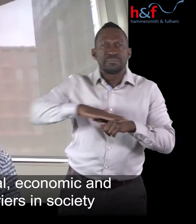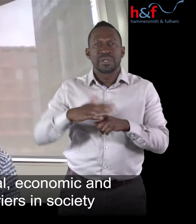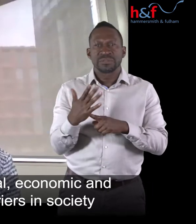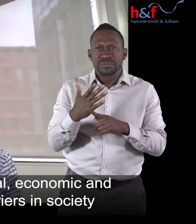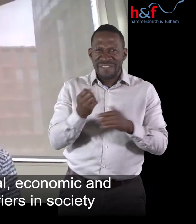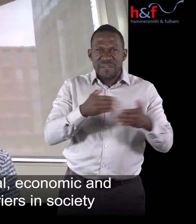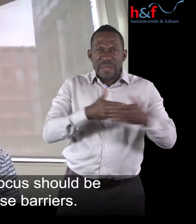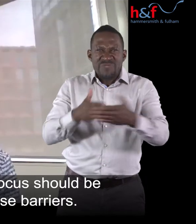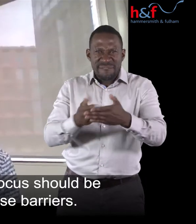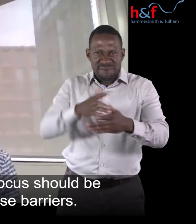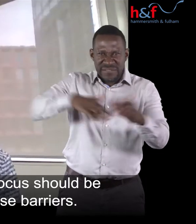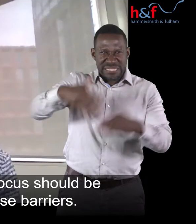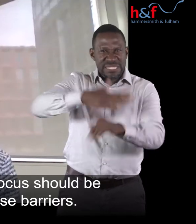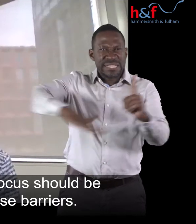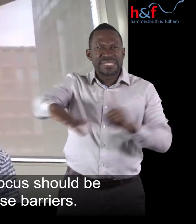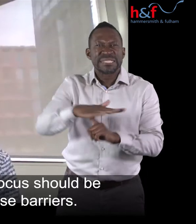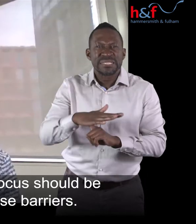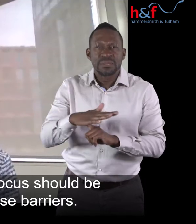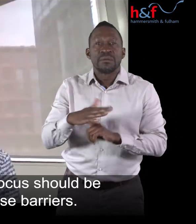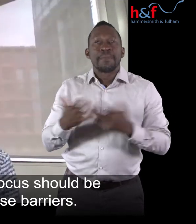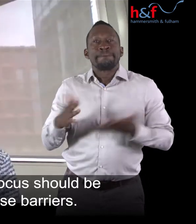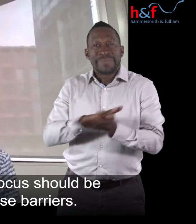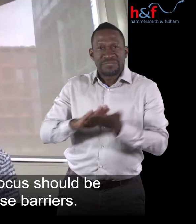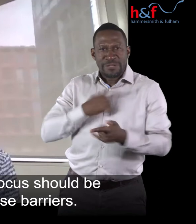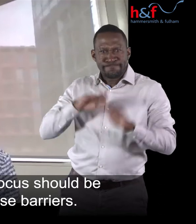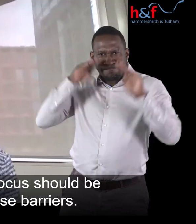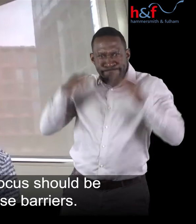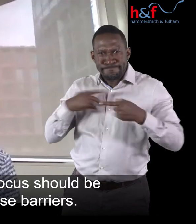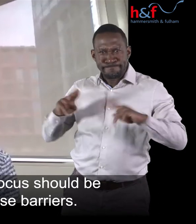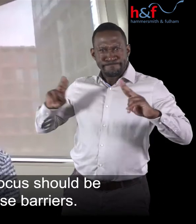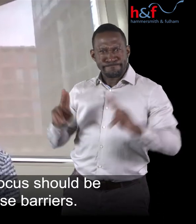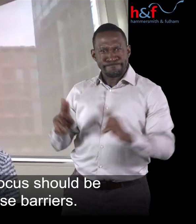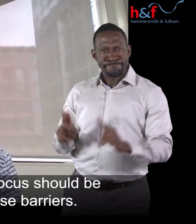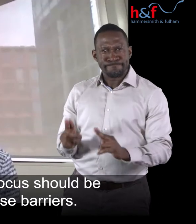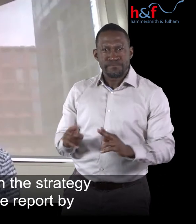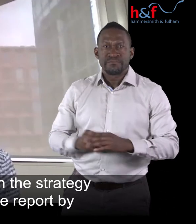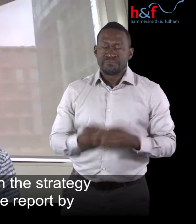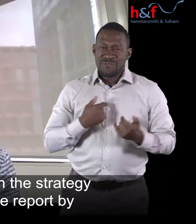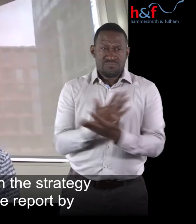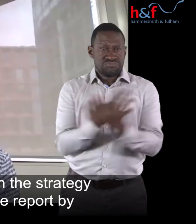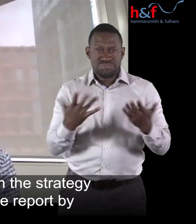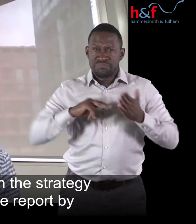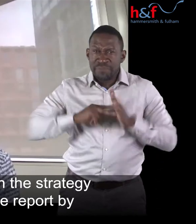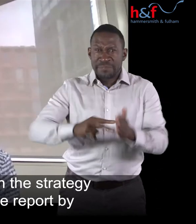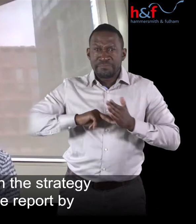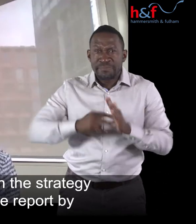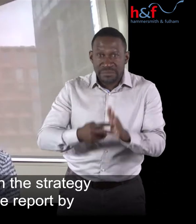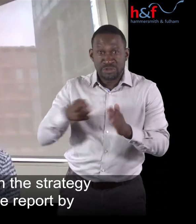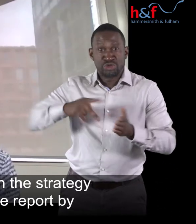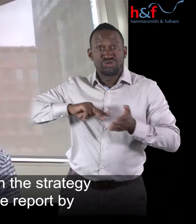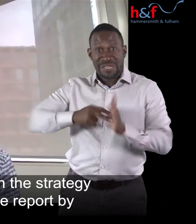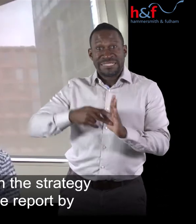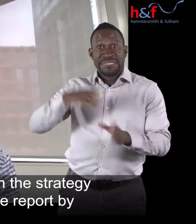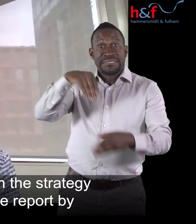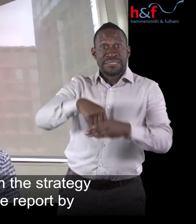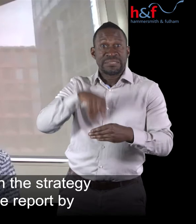society, and therefore the focus should be removing these barriers. Lots of the plans in the strategy are